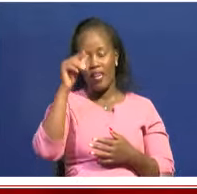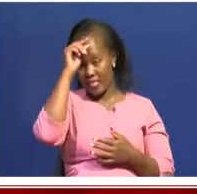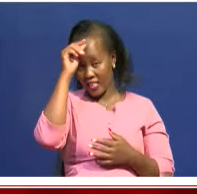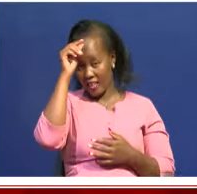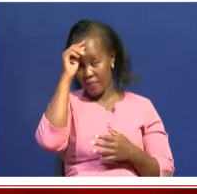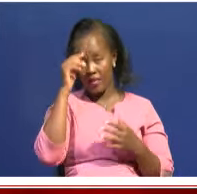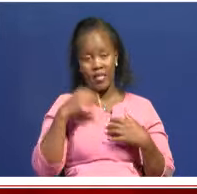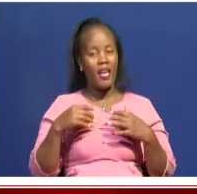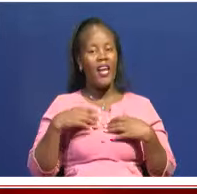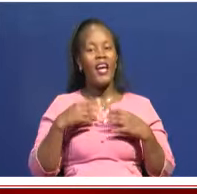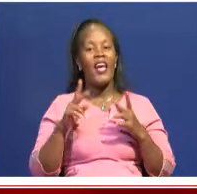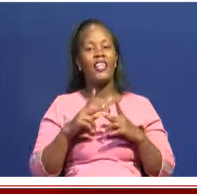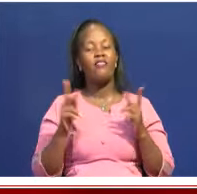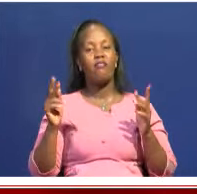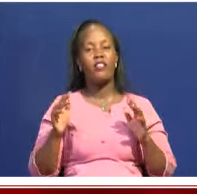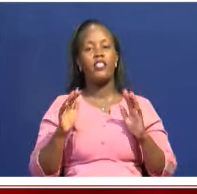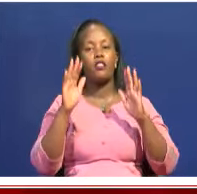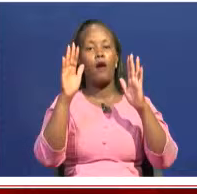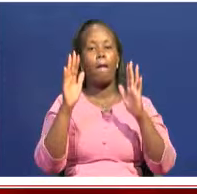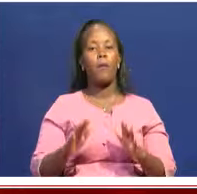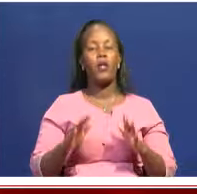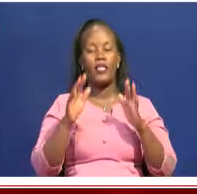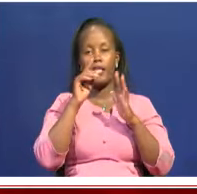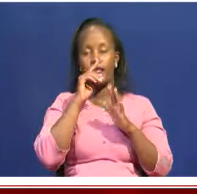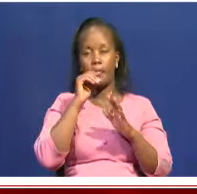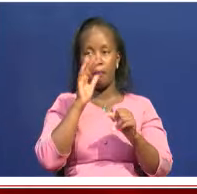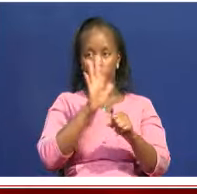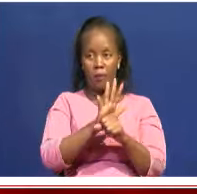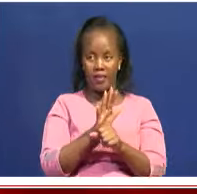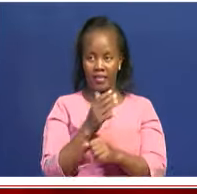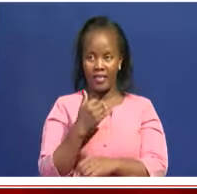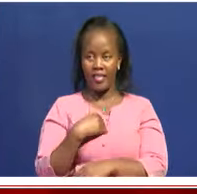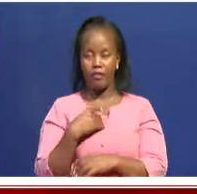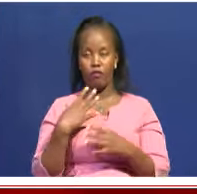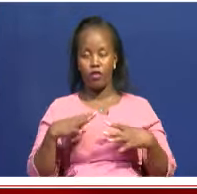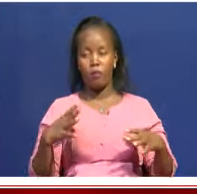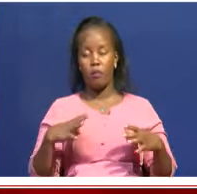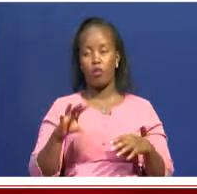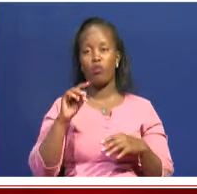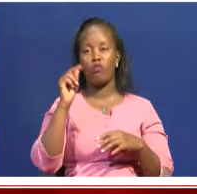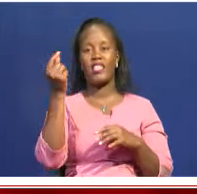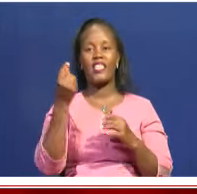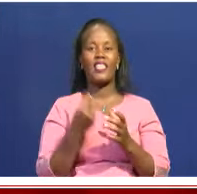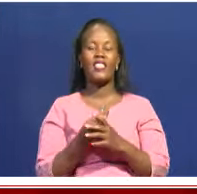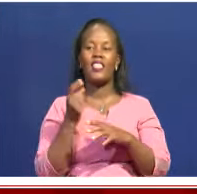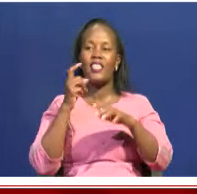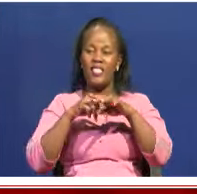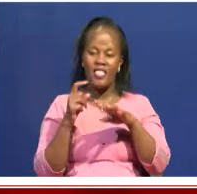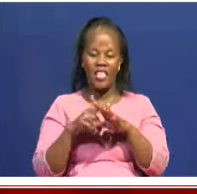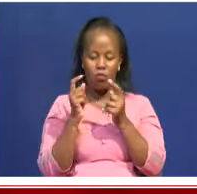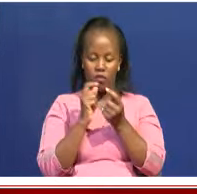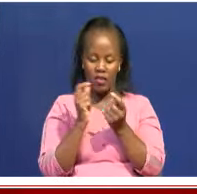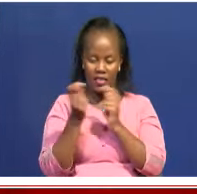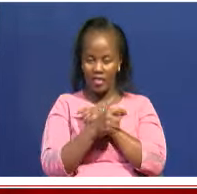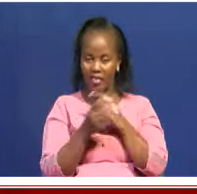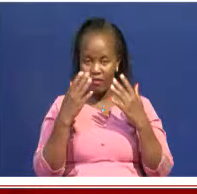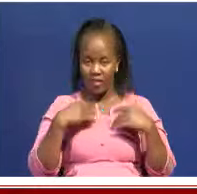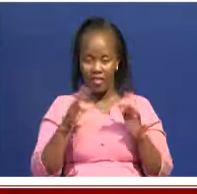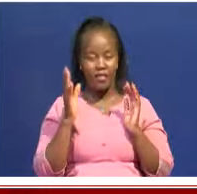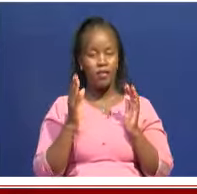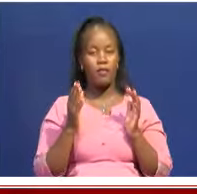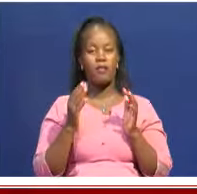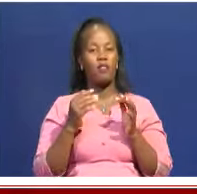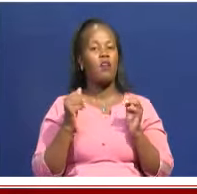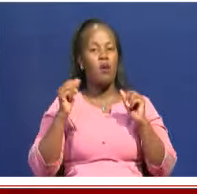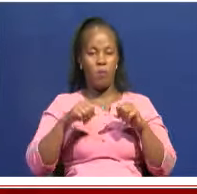important and key promises. His excellence, the president, made to the appeal of Kenya. And once we ratified that convention, we have a seat at the table right now.